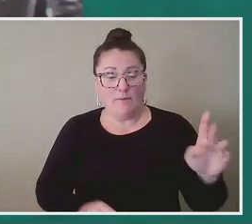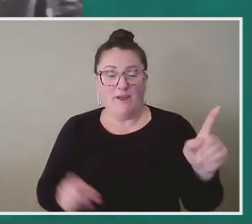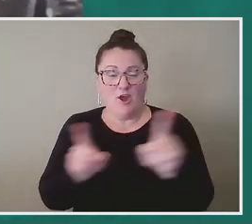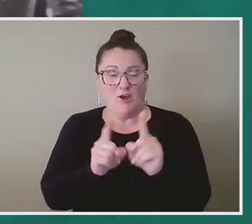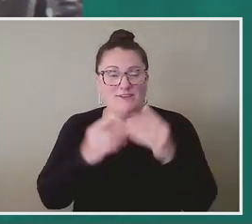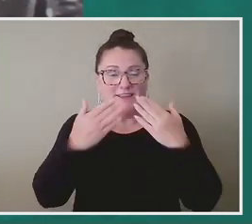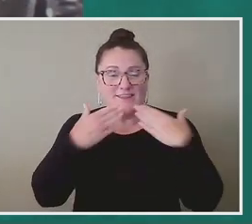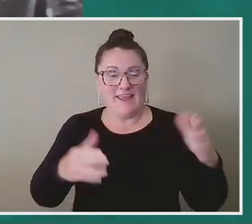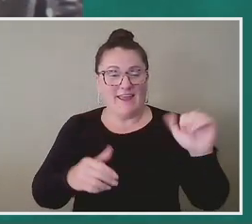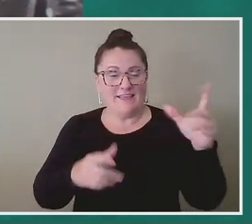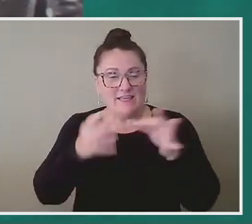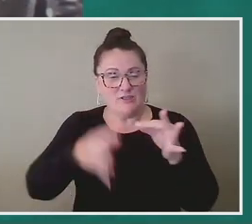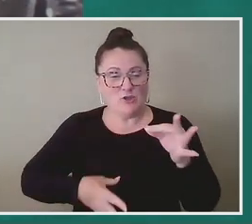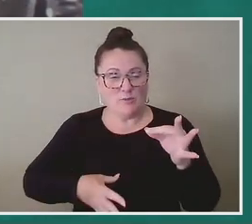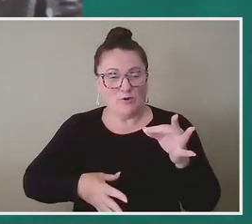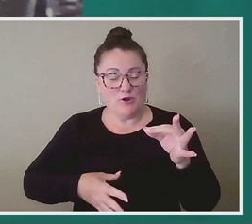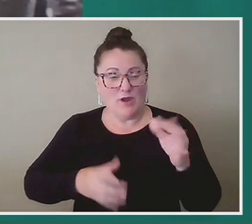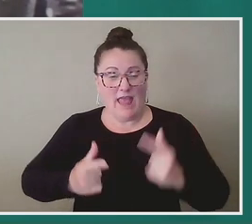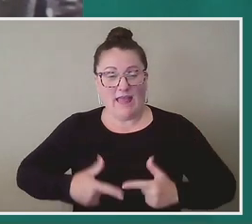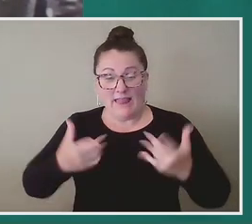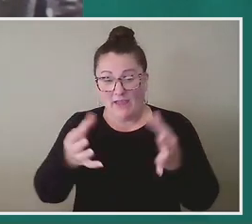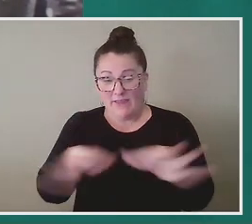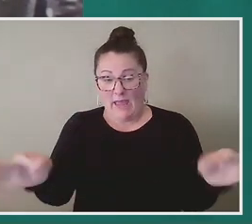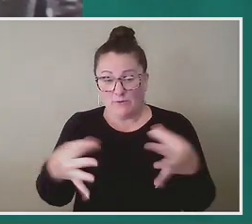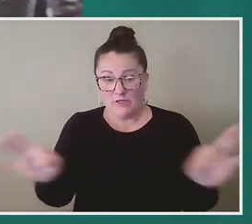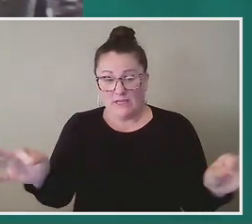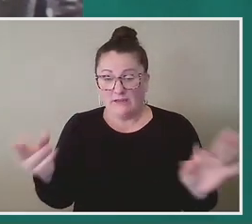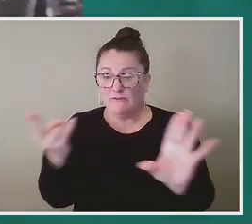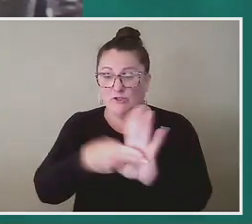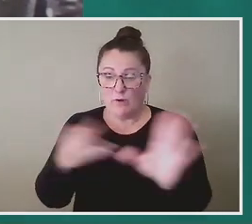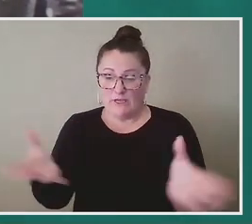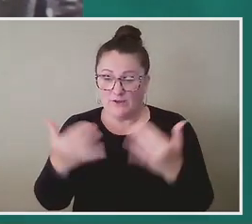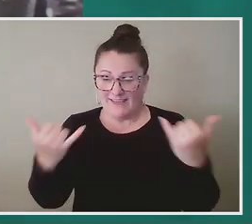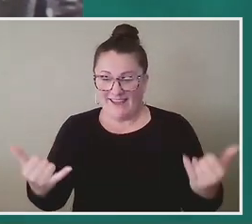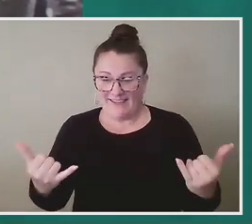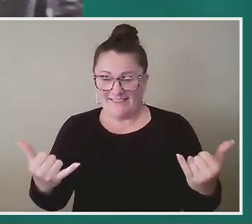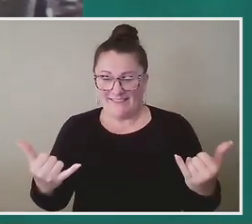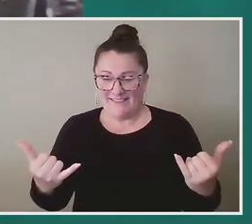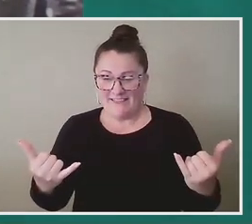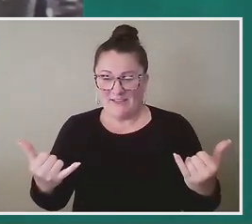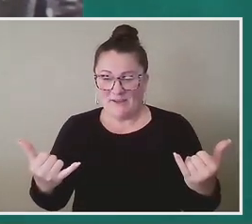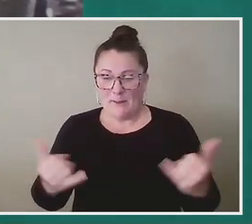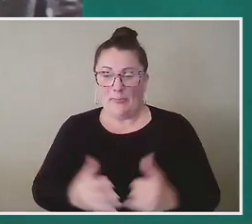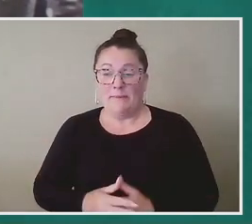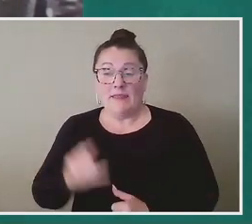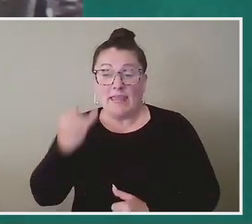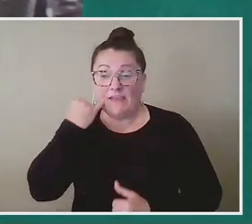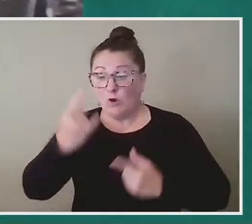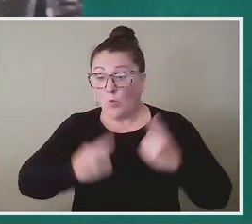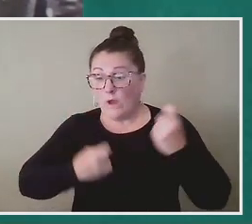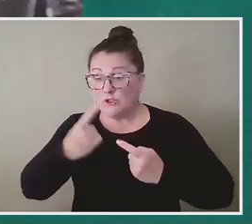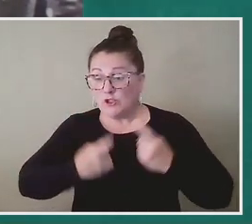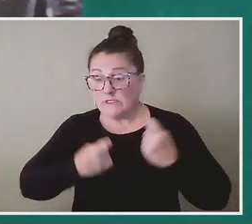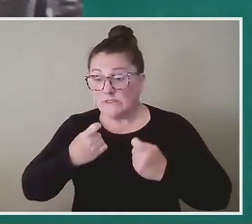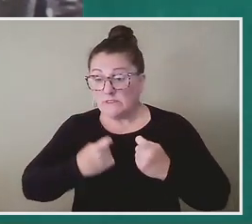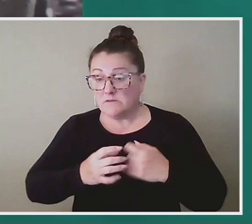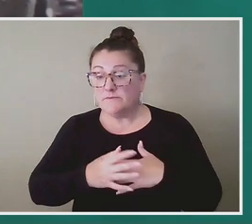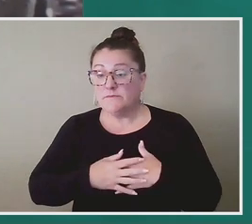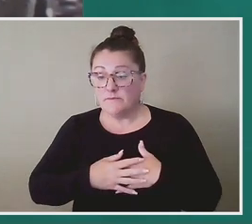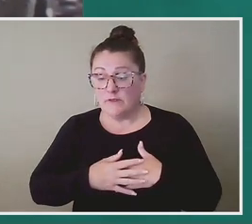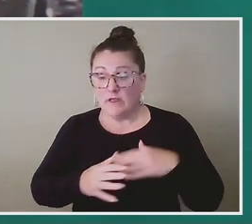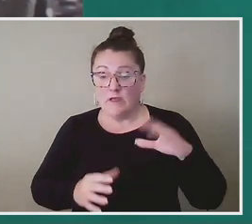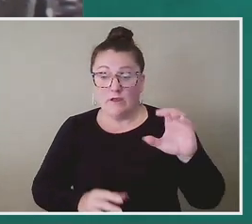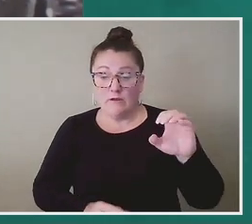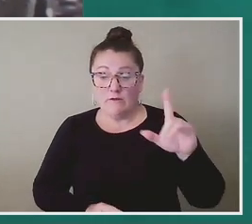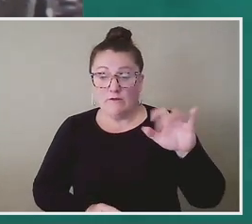interpreter and live captioner for joining us today. And if you have questions for Clint Smith,